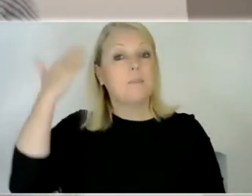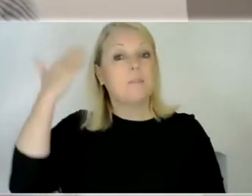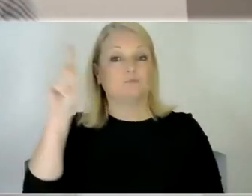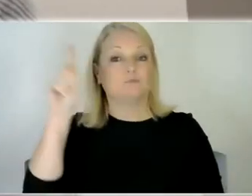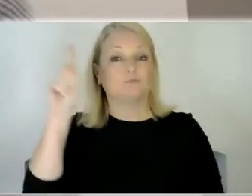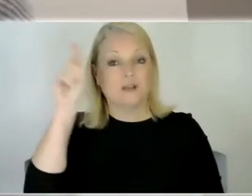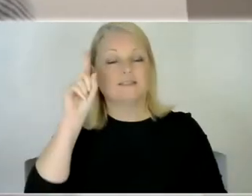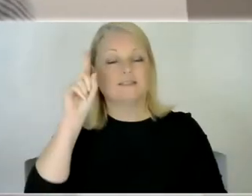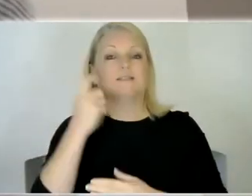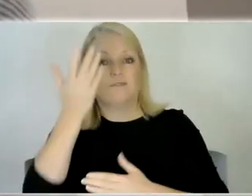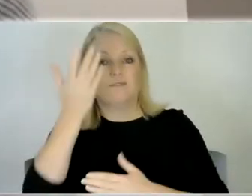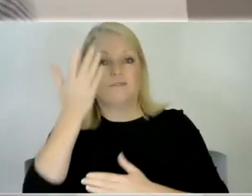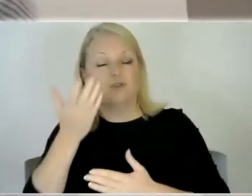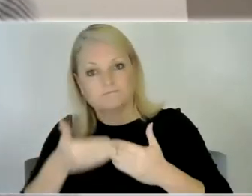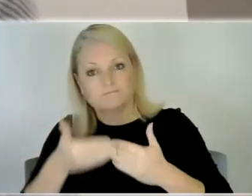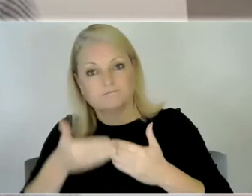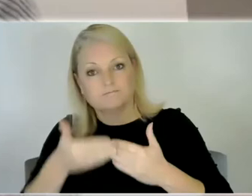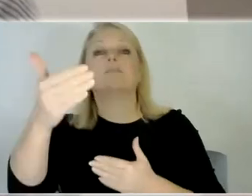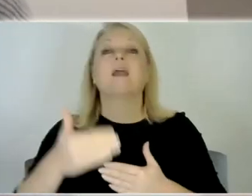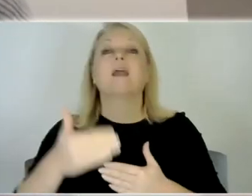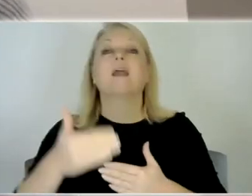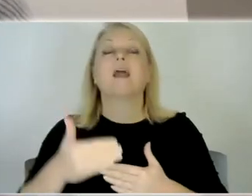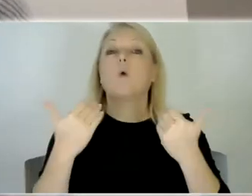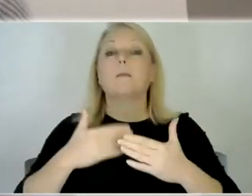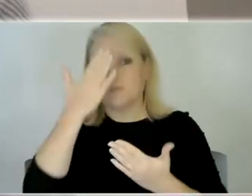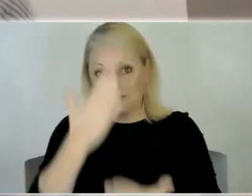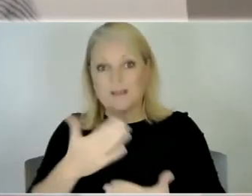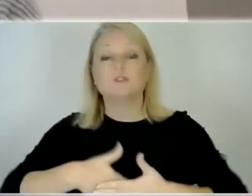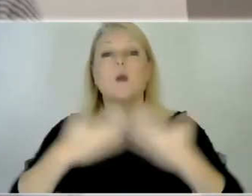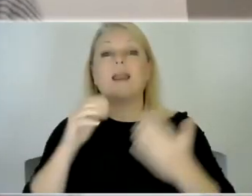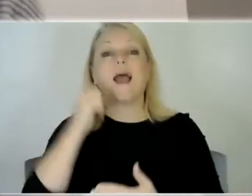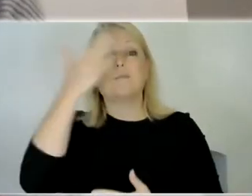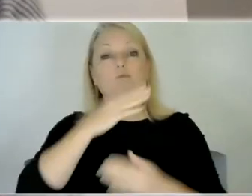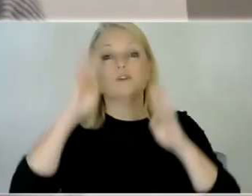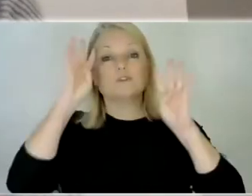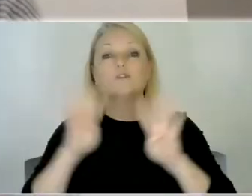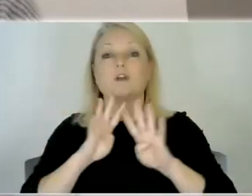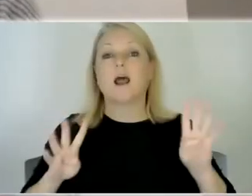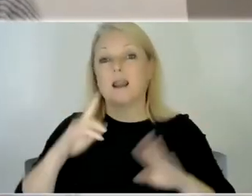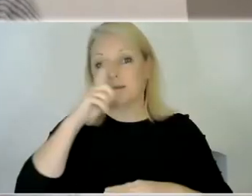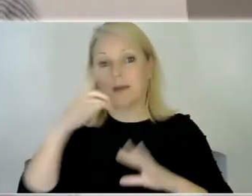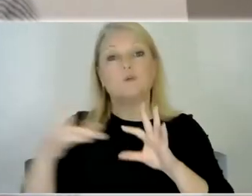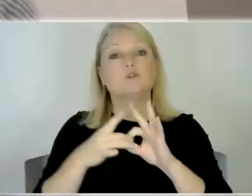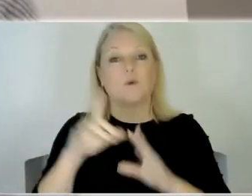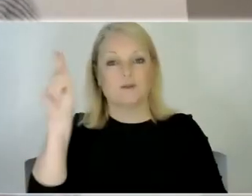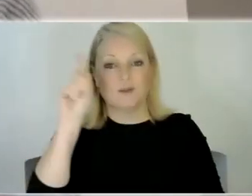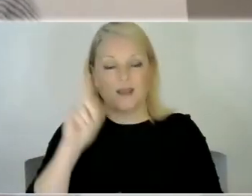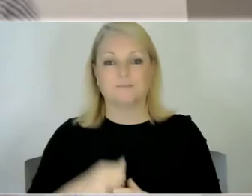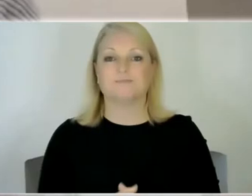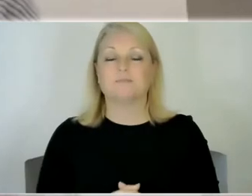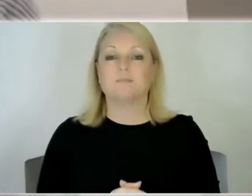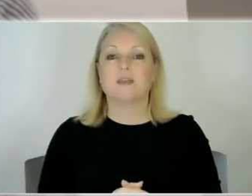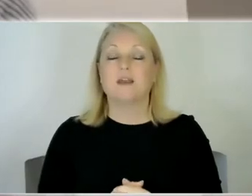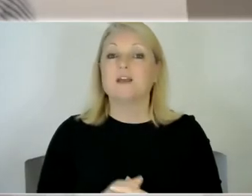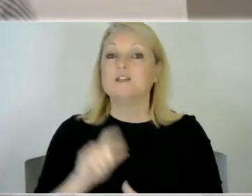Islander people who are joining us online. So we are using Zoom webinar today which is slightly different to a